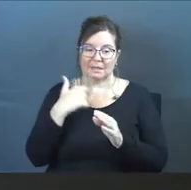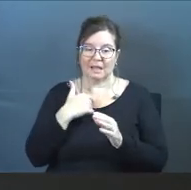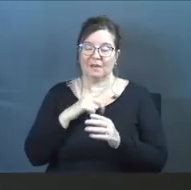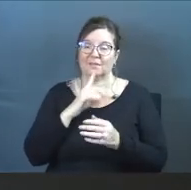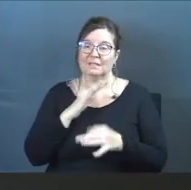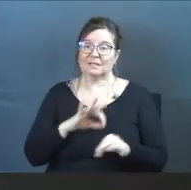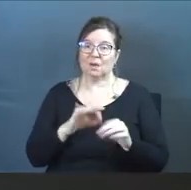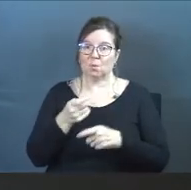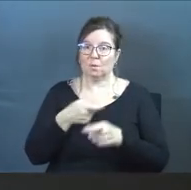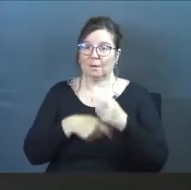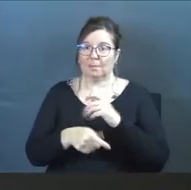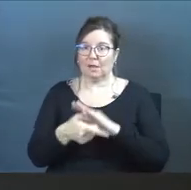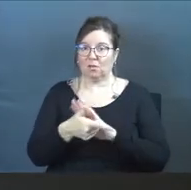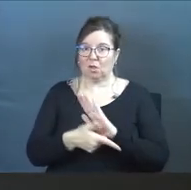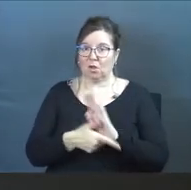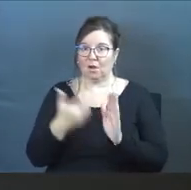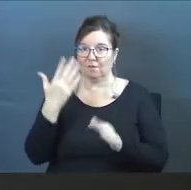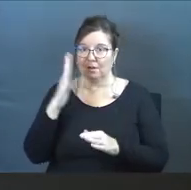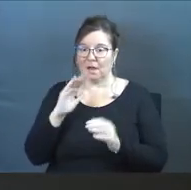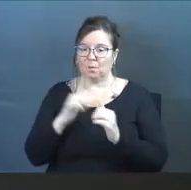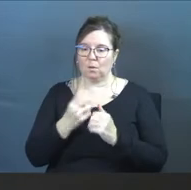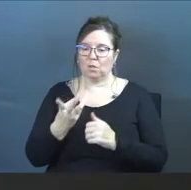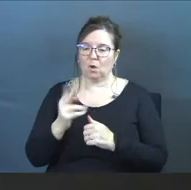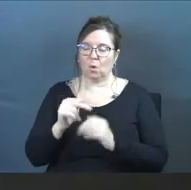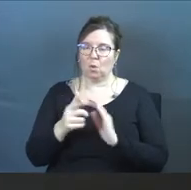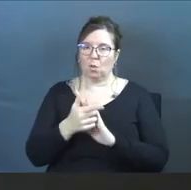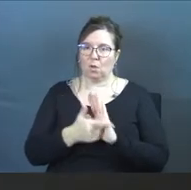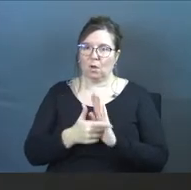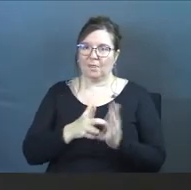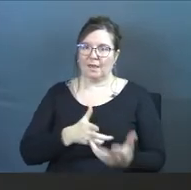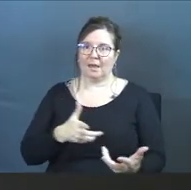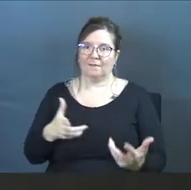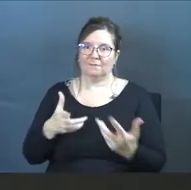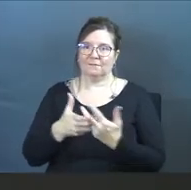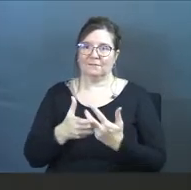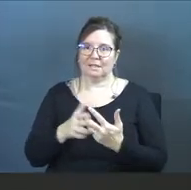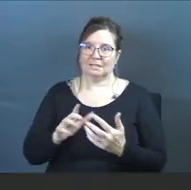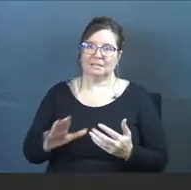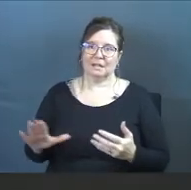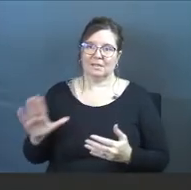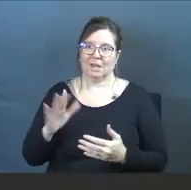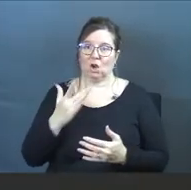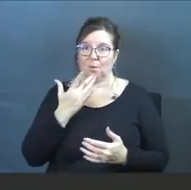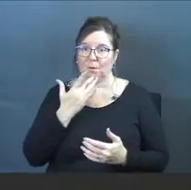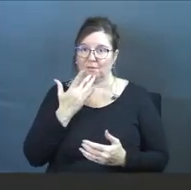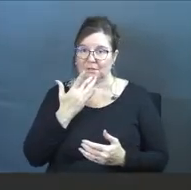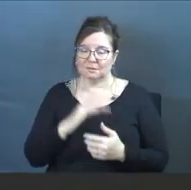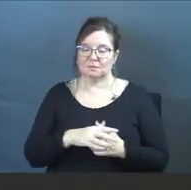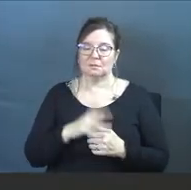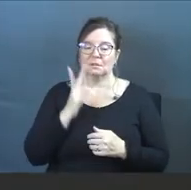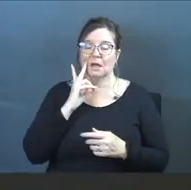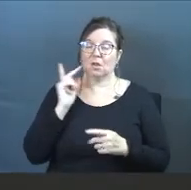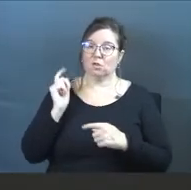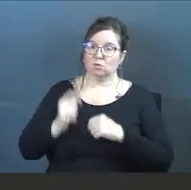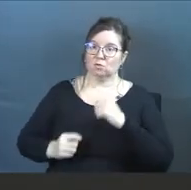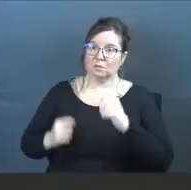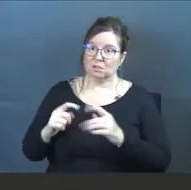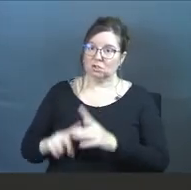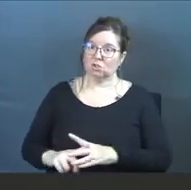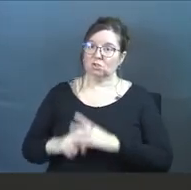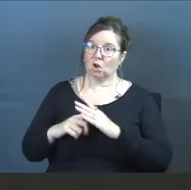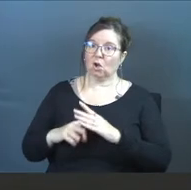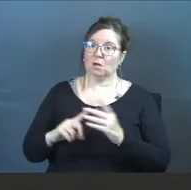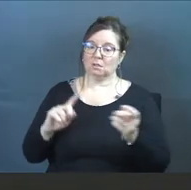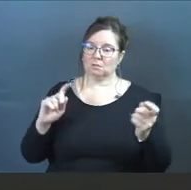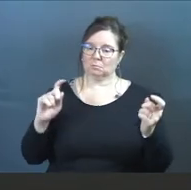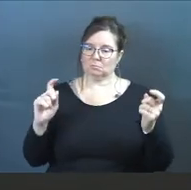essentially replaced the law of God with their own law that fits their preferences. See, their traditions started